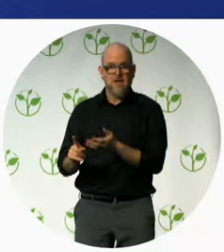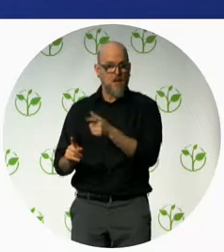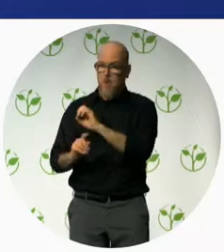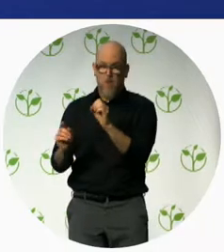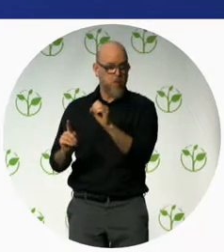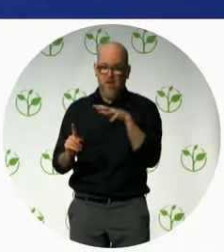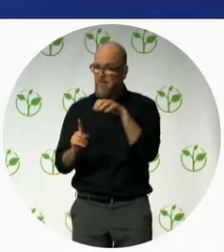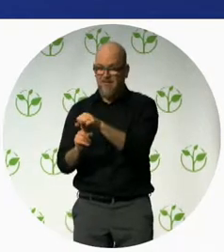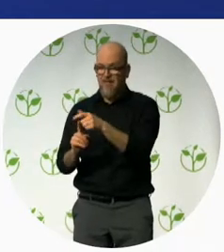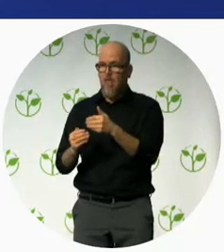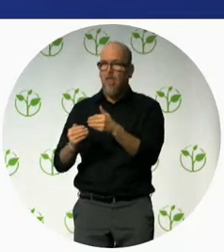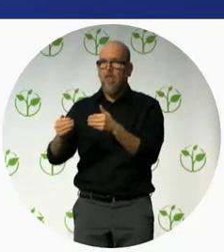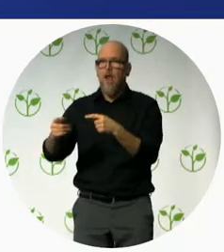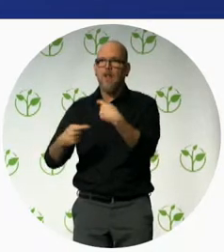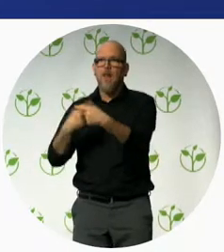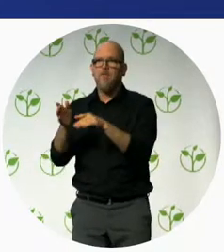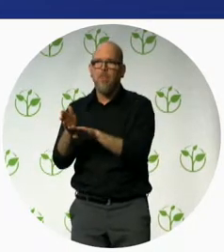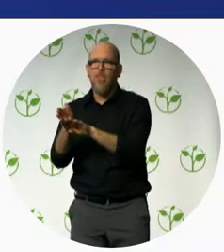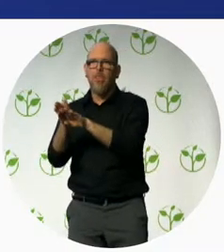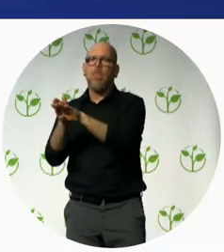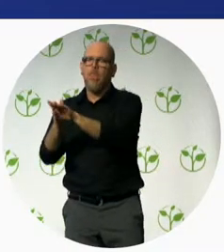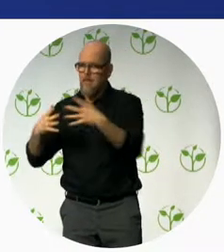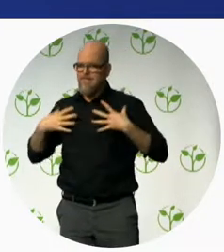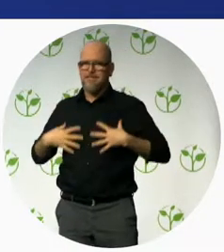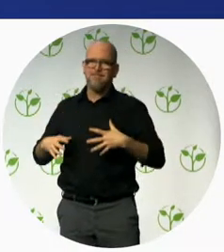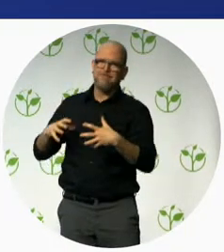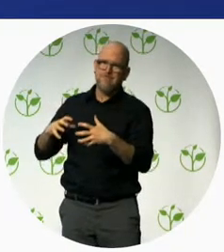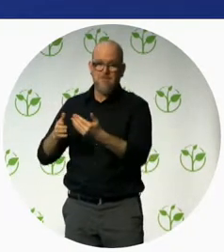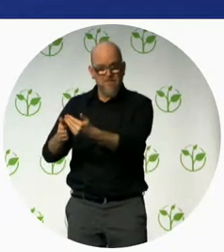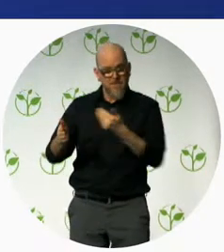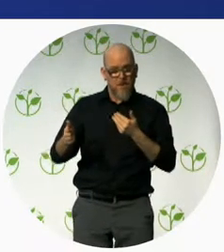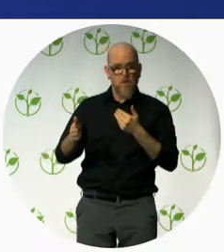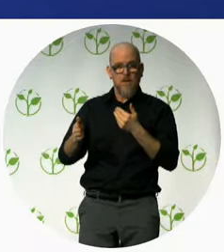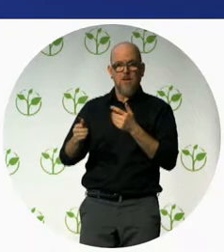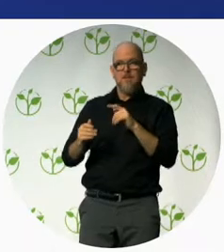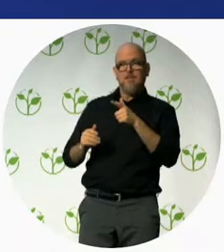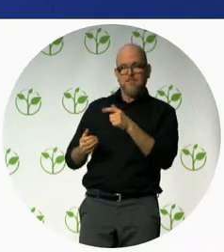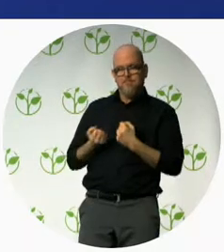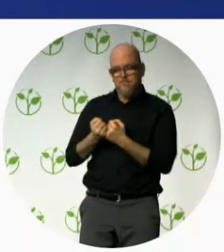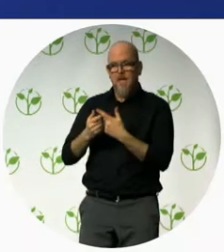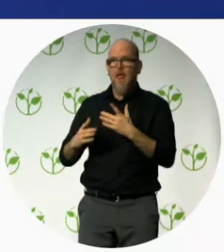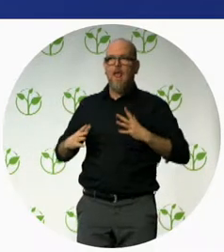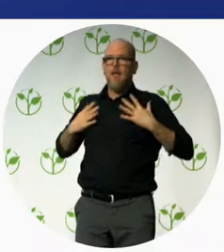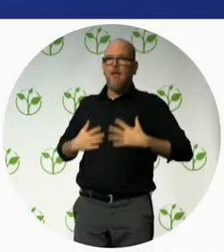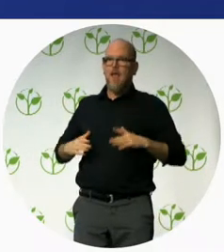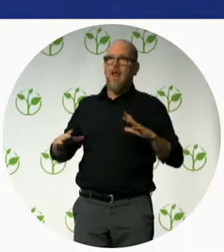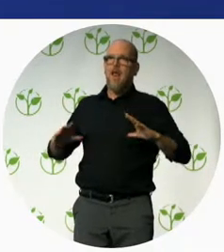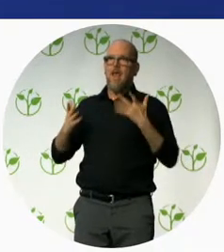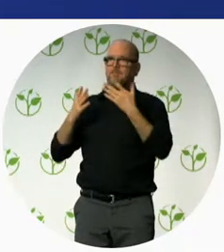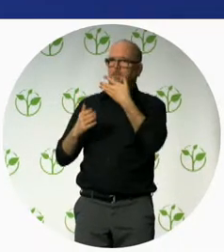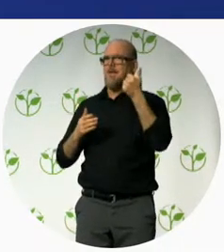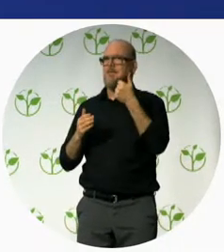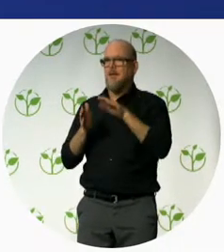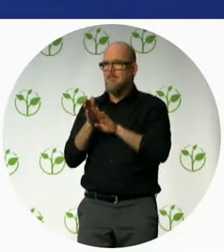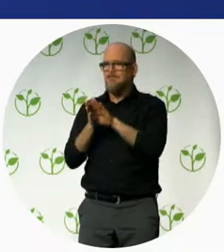to adapt in and as you know and and also to develop